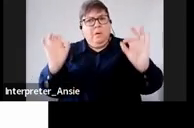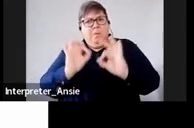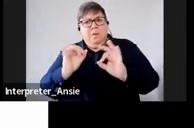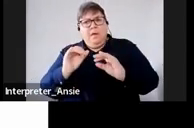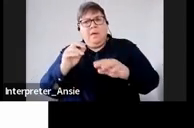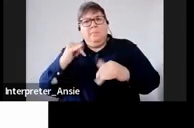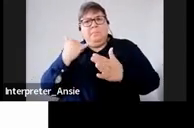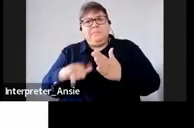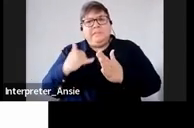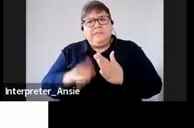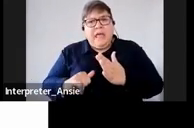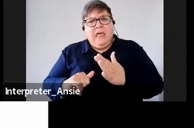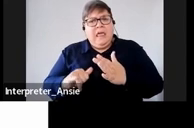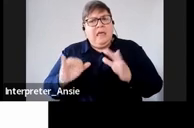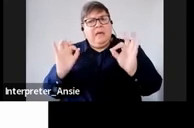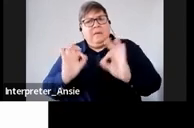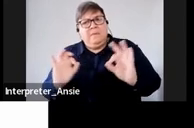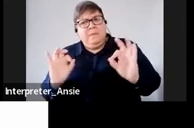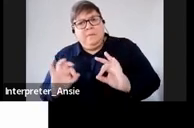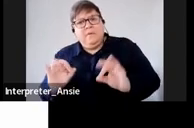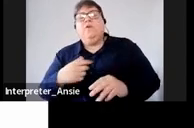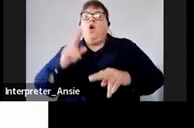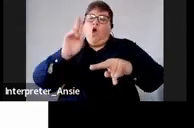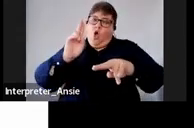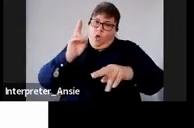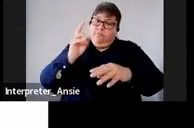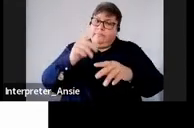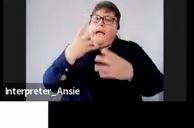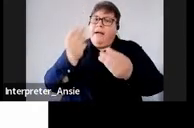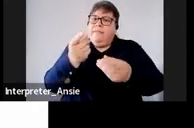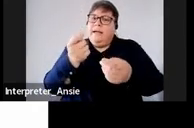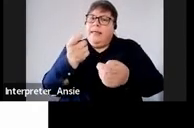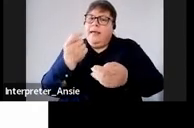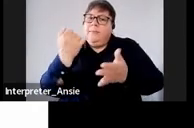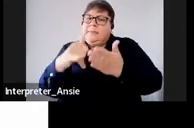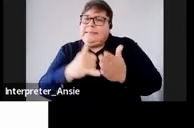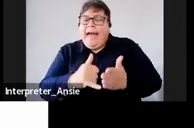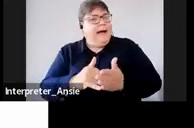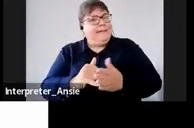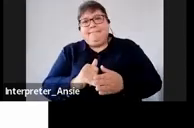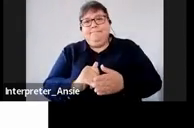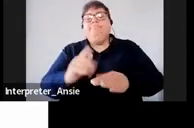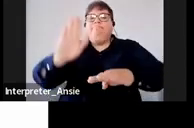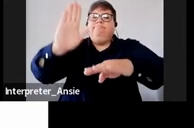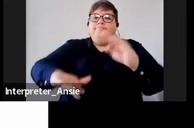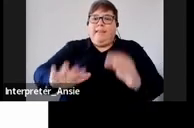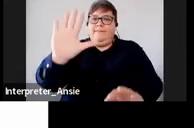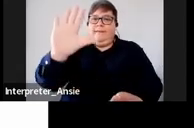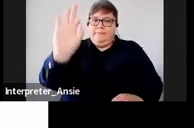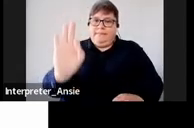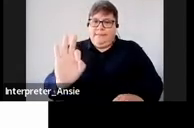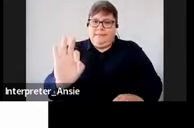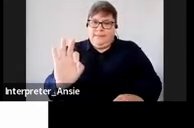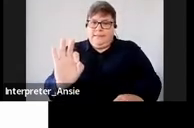hit you with 100% we'll only leave 5% it's still a win to a previous non-compliant